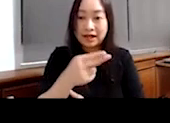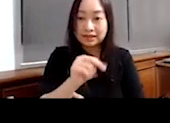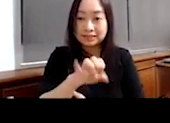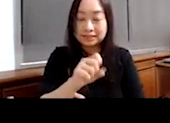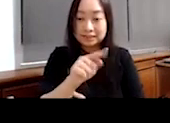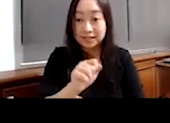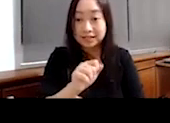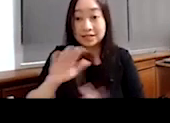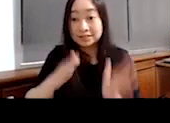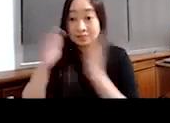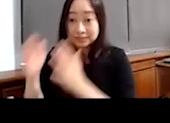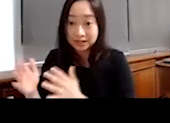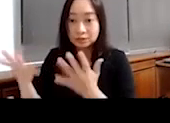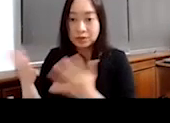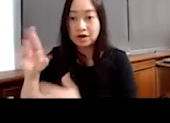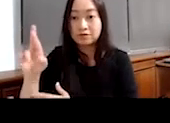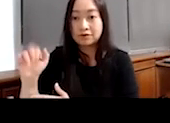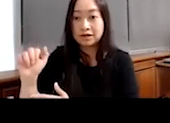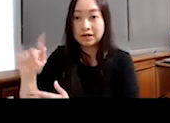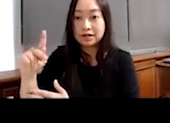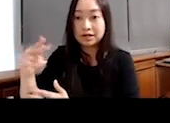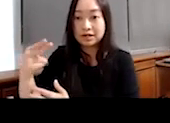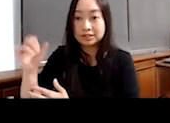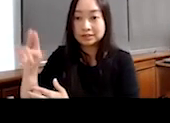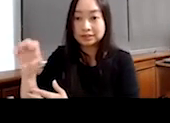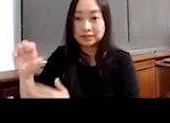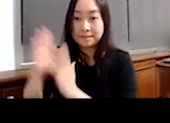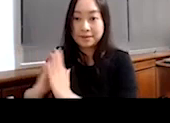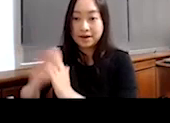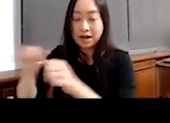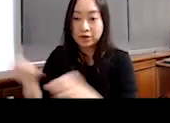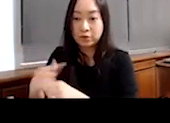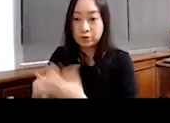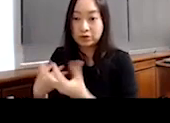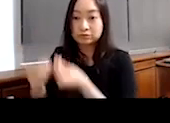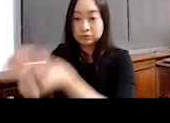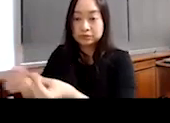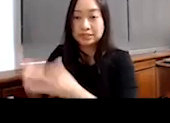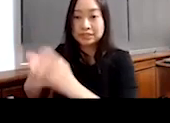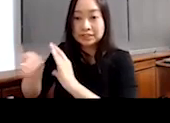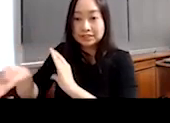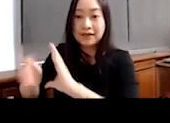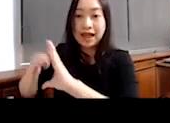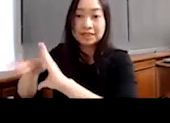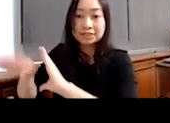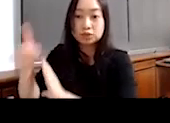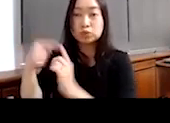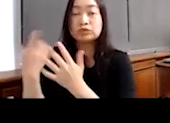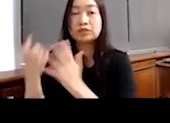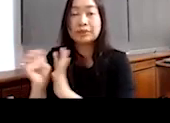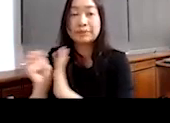Rakhine area. are also ensuring that there is some community support providing access to, um, for example,